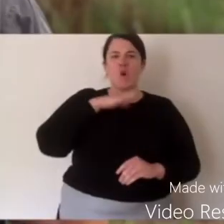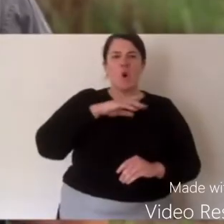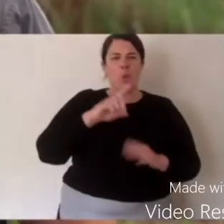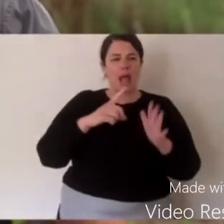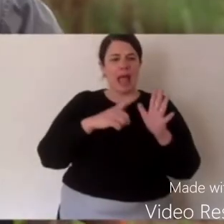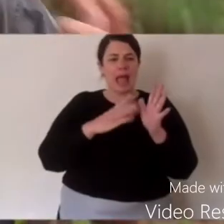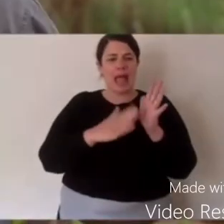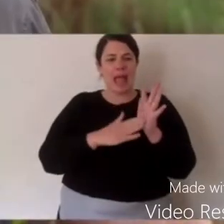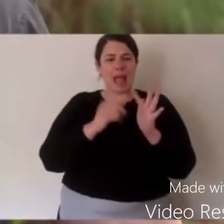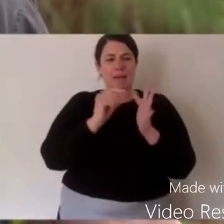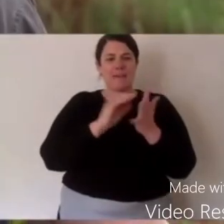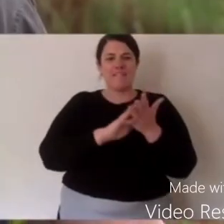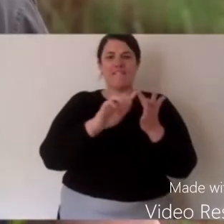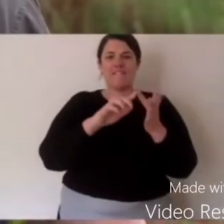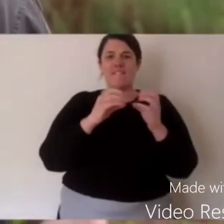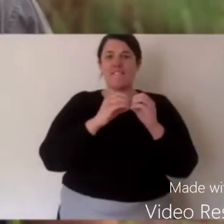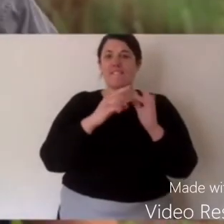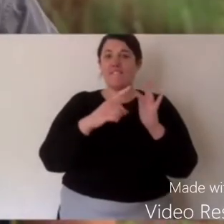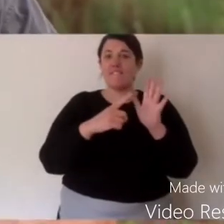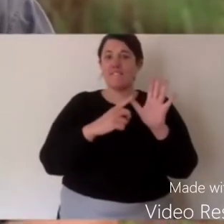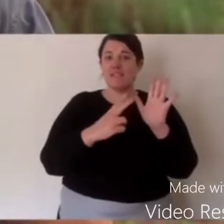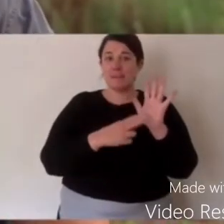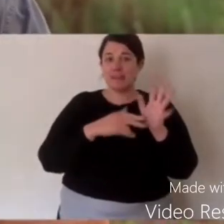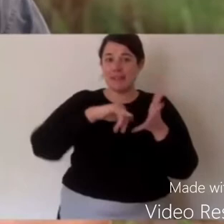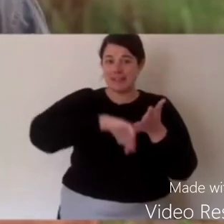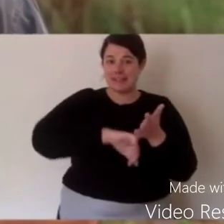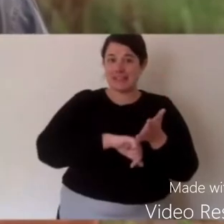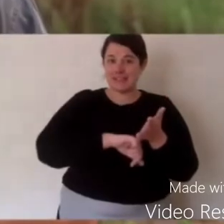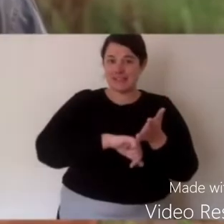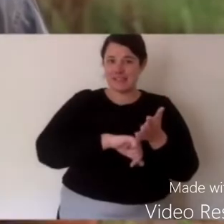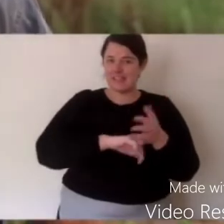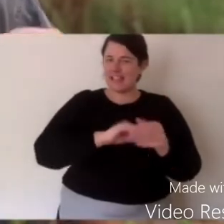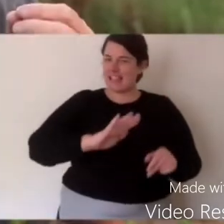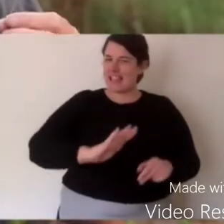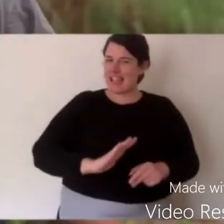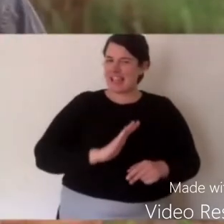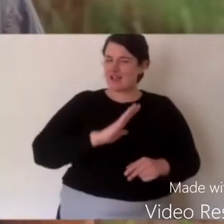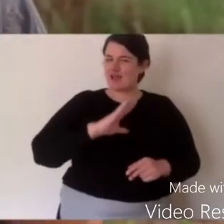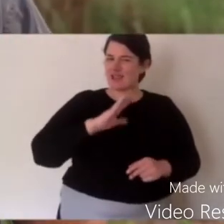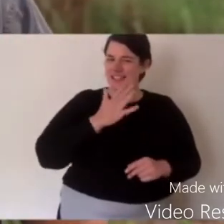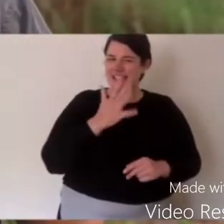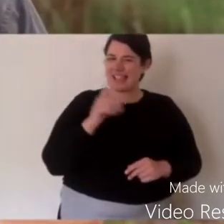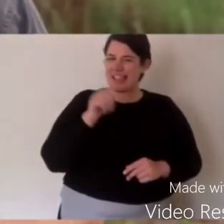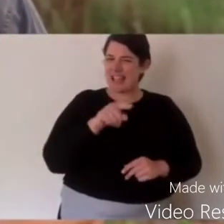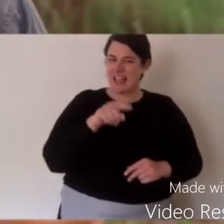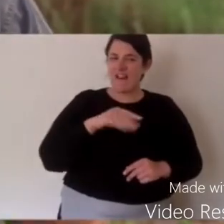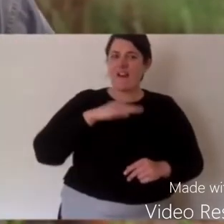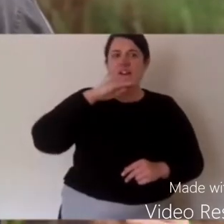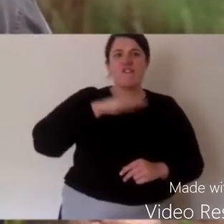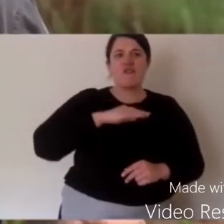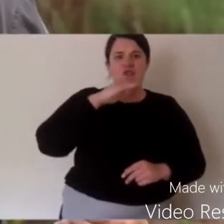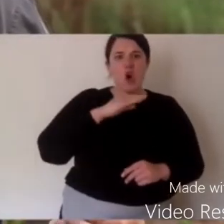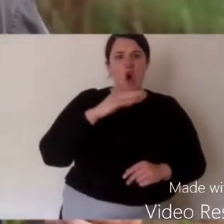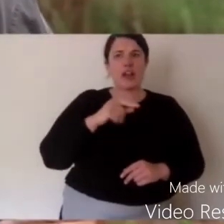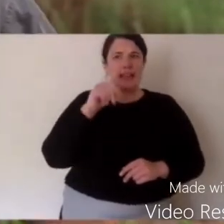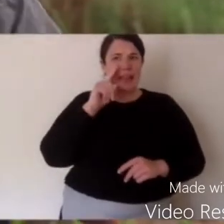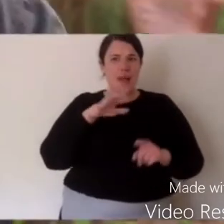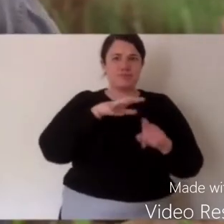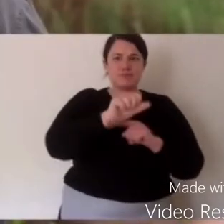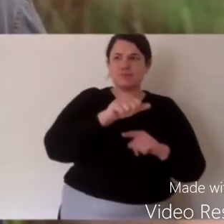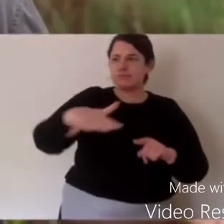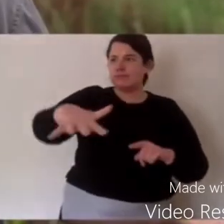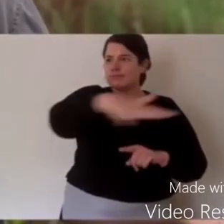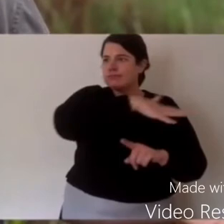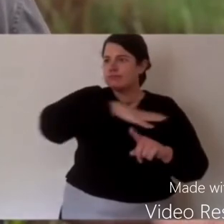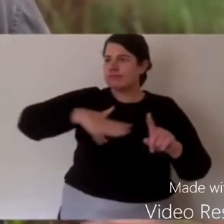Frogs are amphibians. Now some interesting facts about them is that they're early warning indicators for